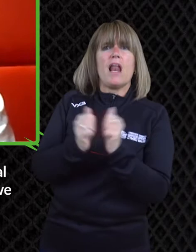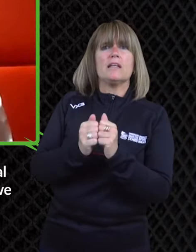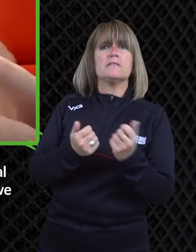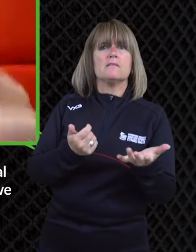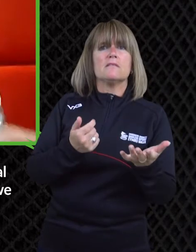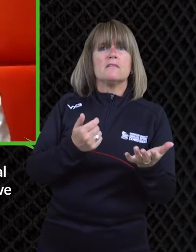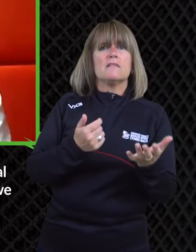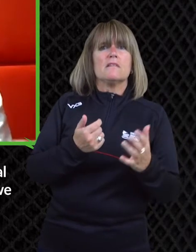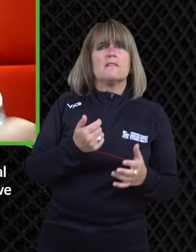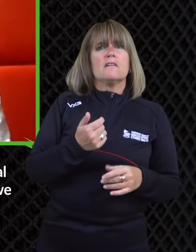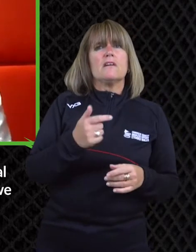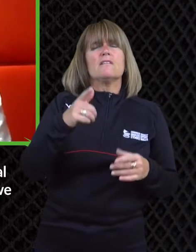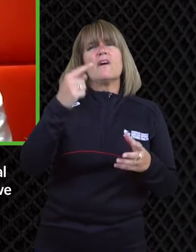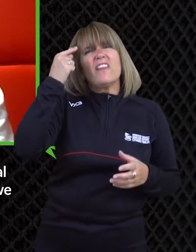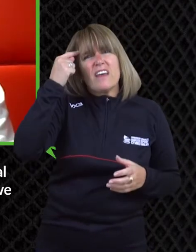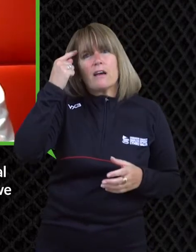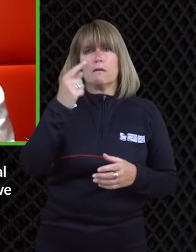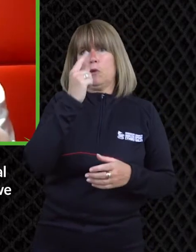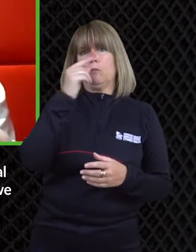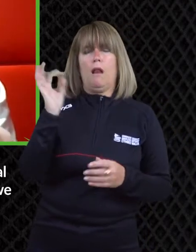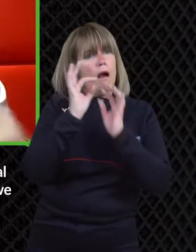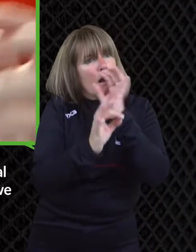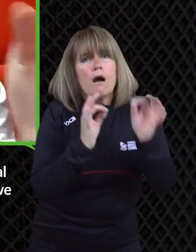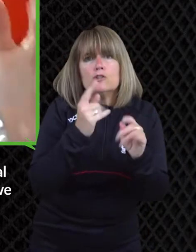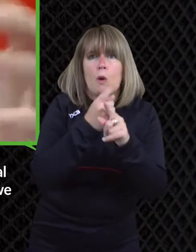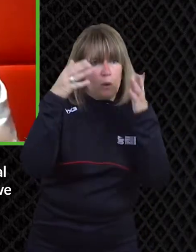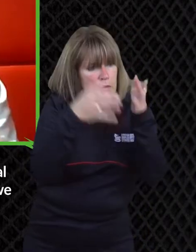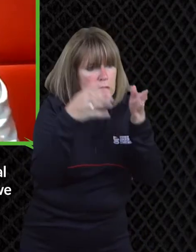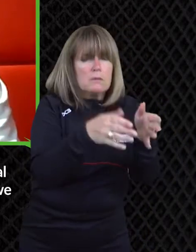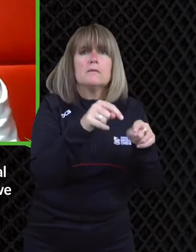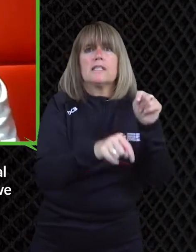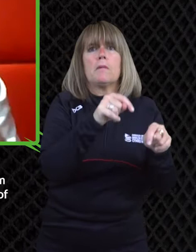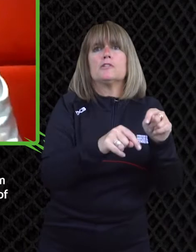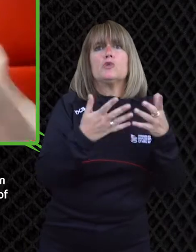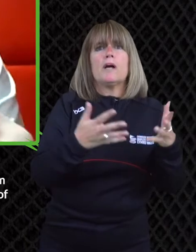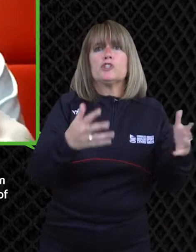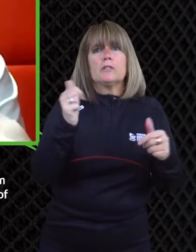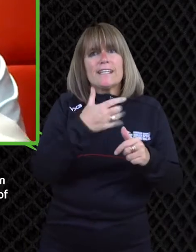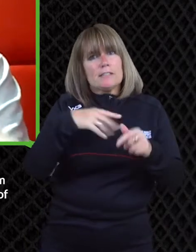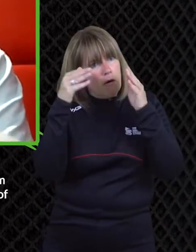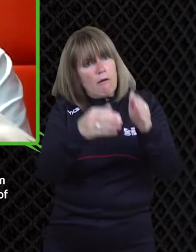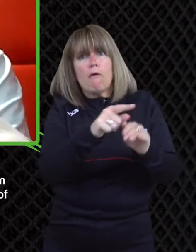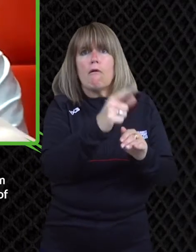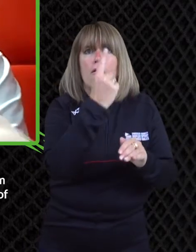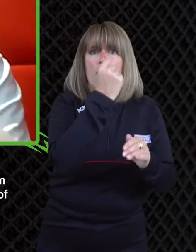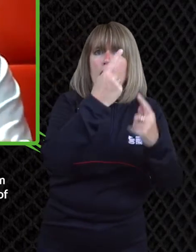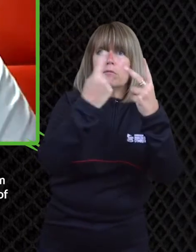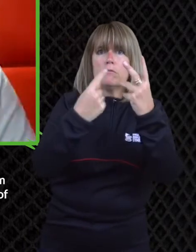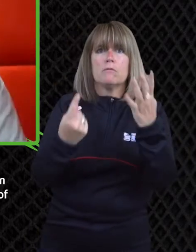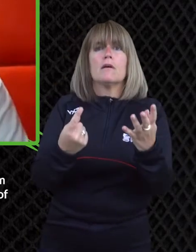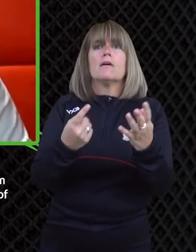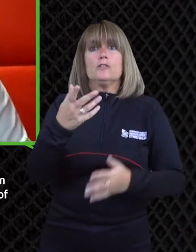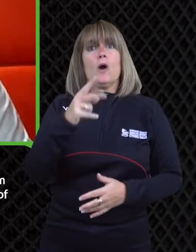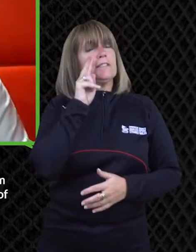subgroup in society disabled um or or whatnot we we only go to them for um